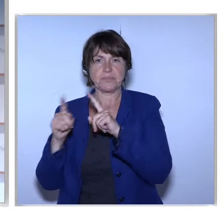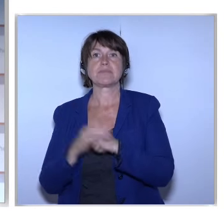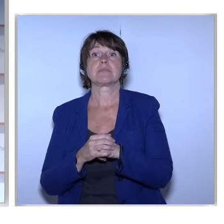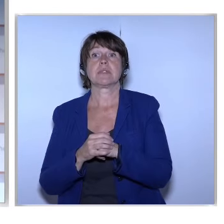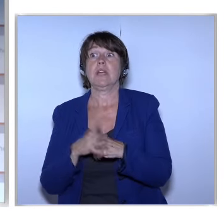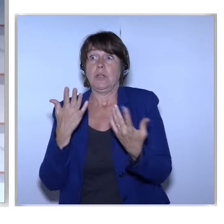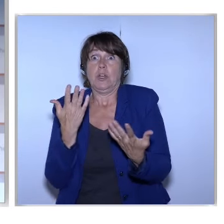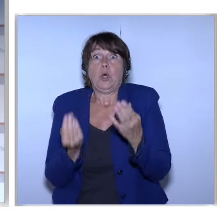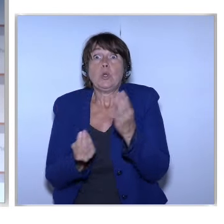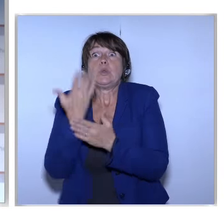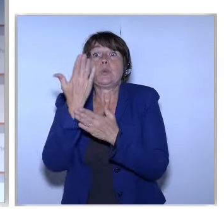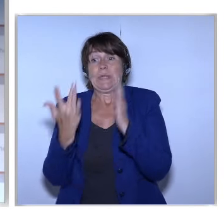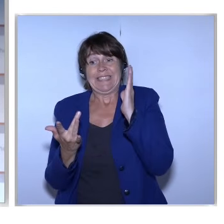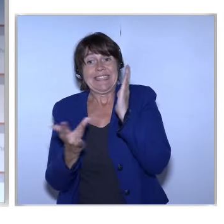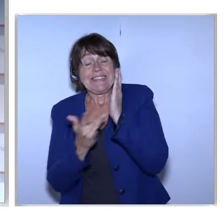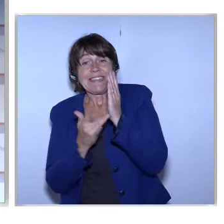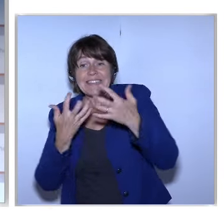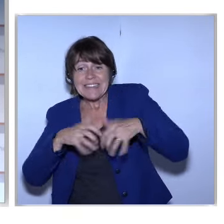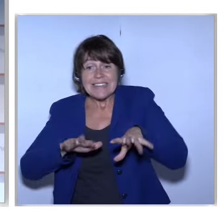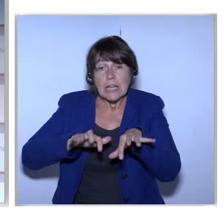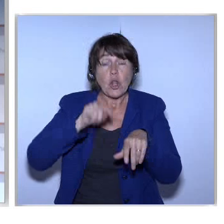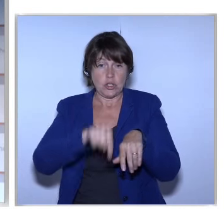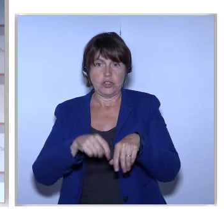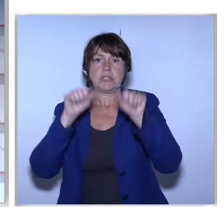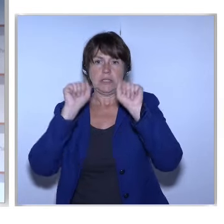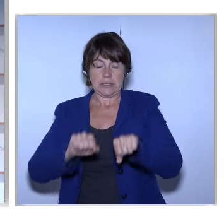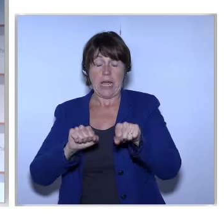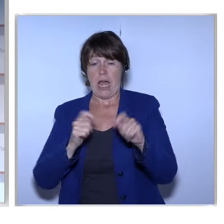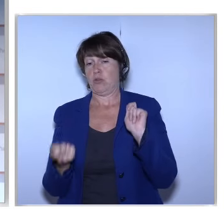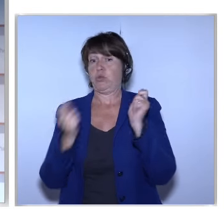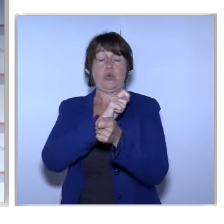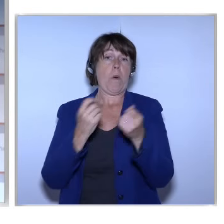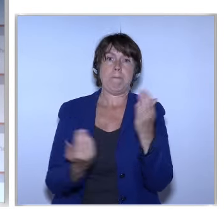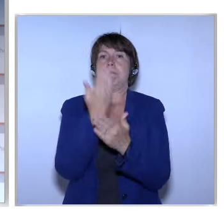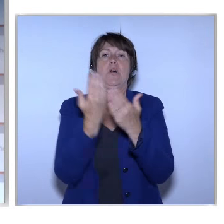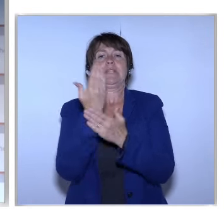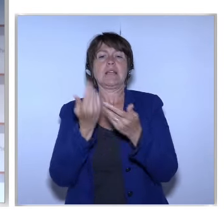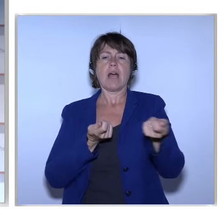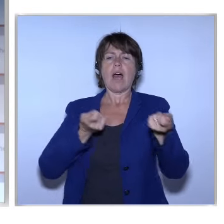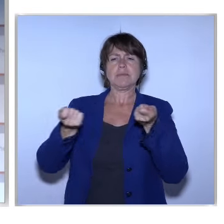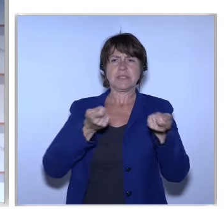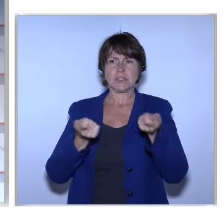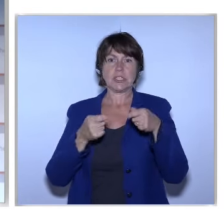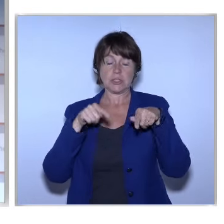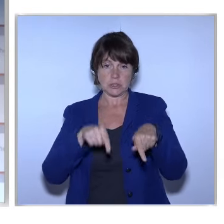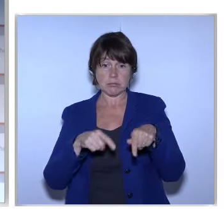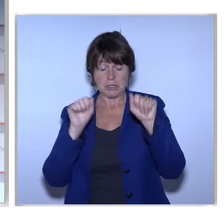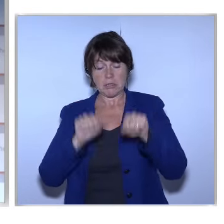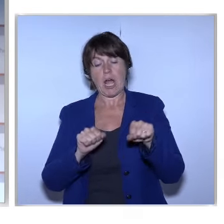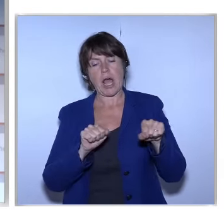Technologies Can Modernize Public Administration Achieve Cross Border Interoperability And